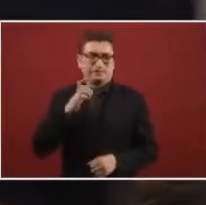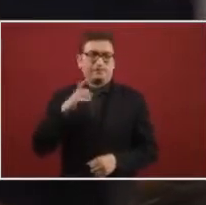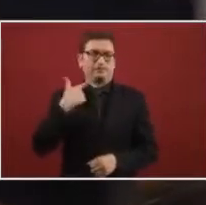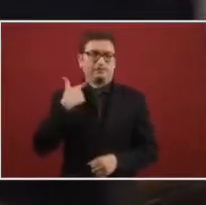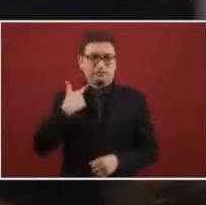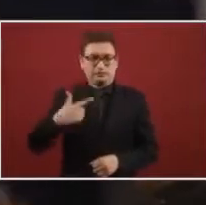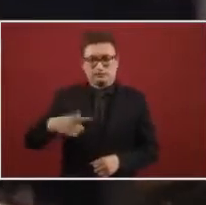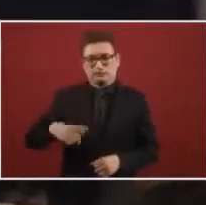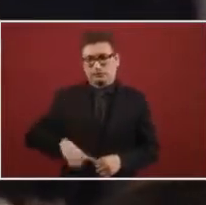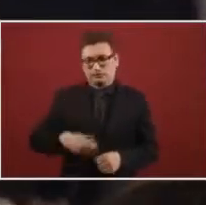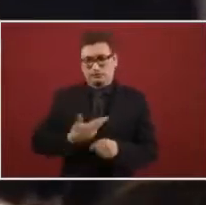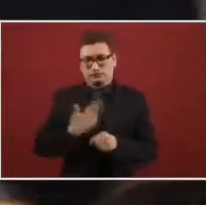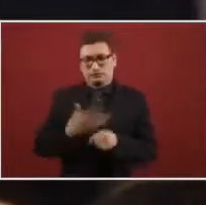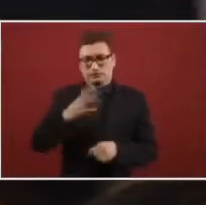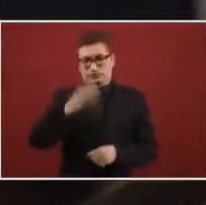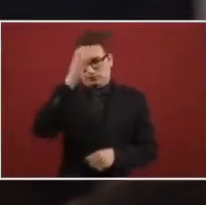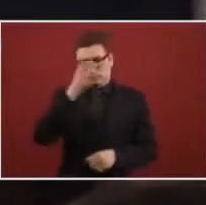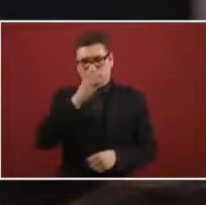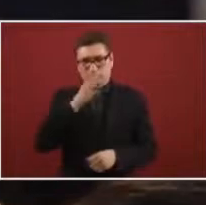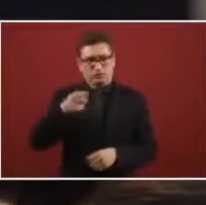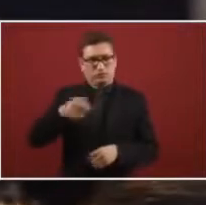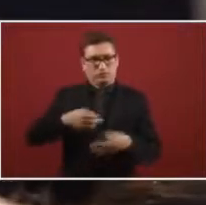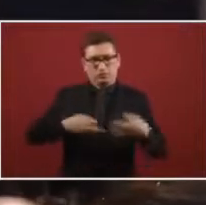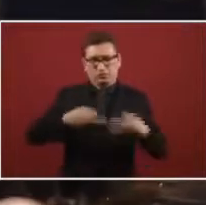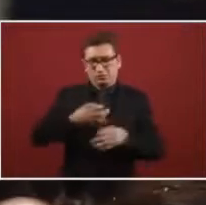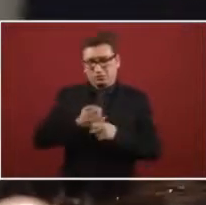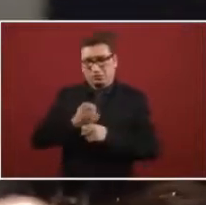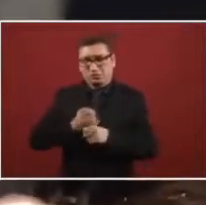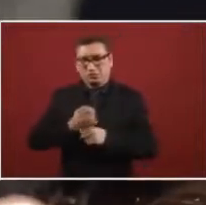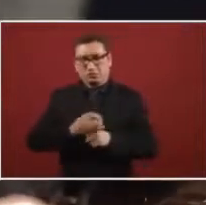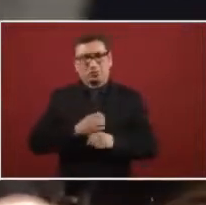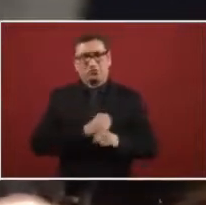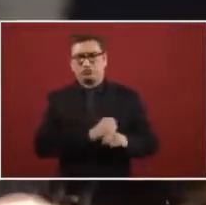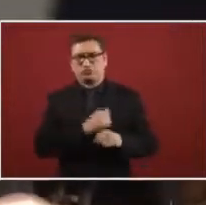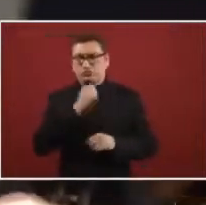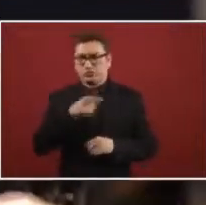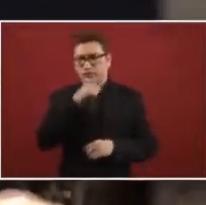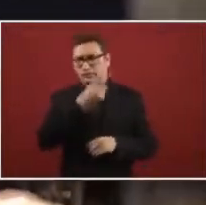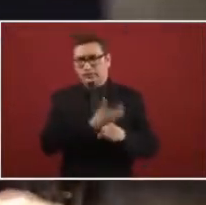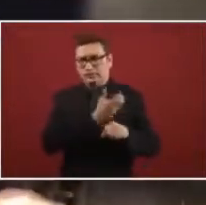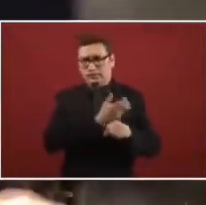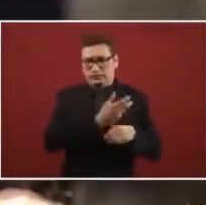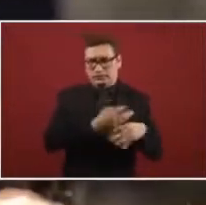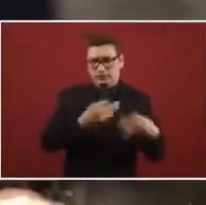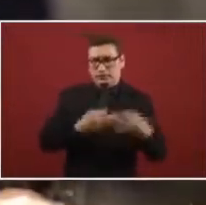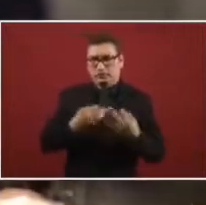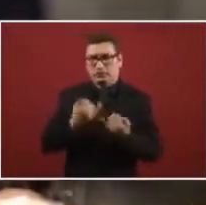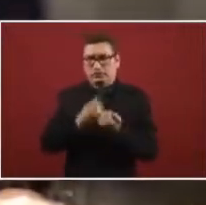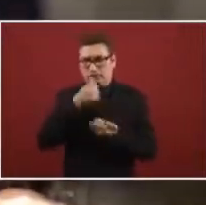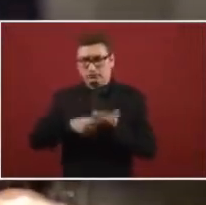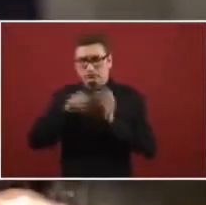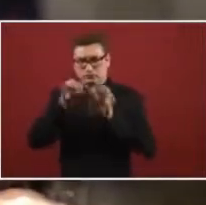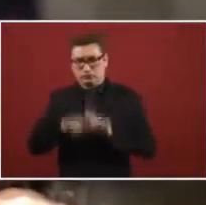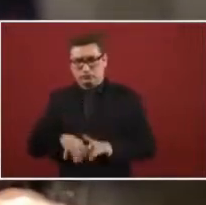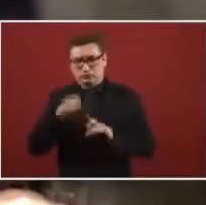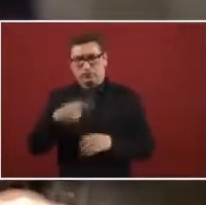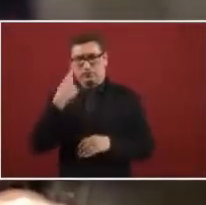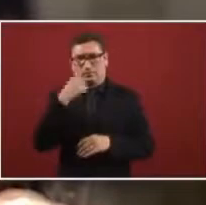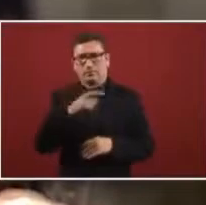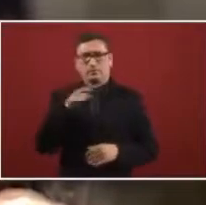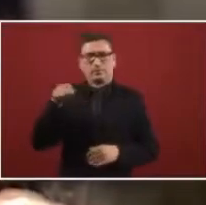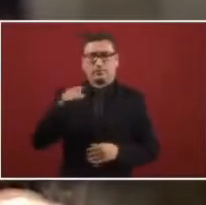Coahuila, is putting, he sent a,